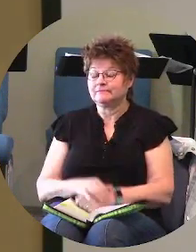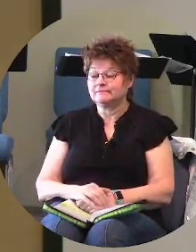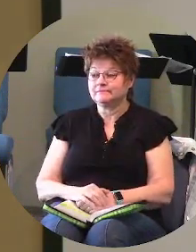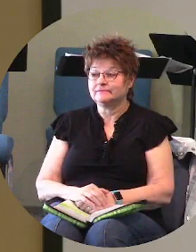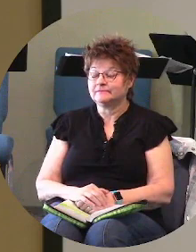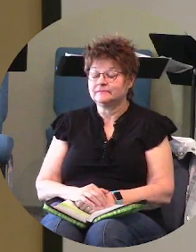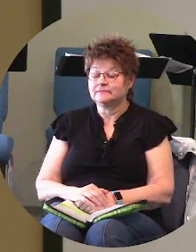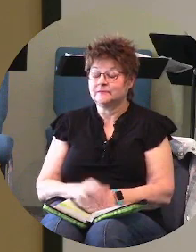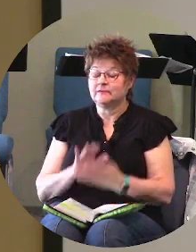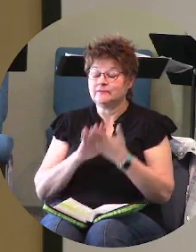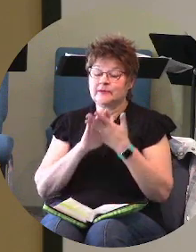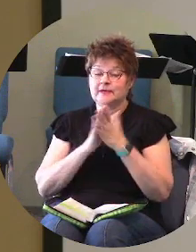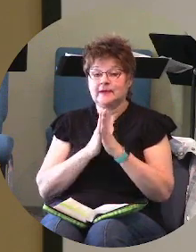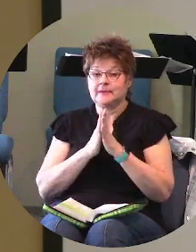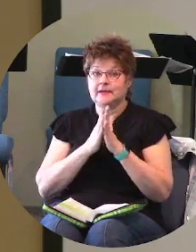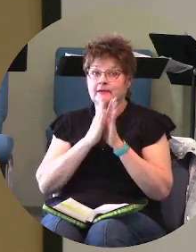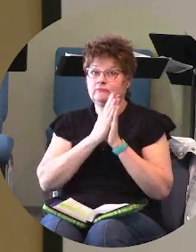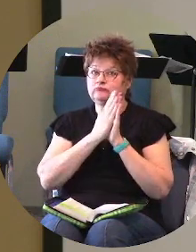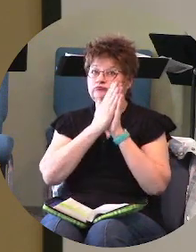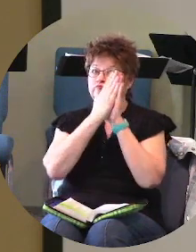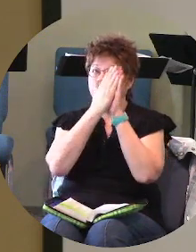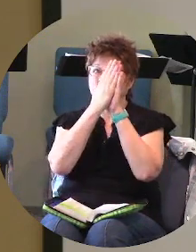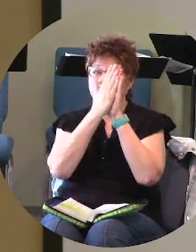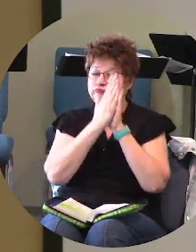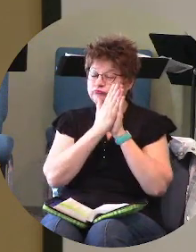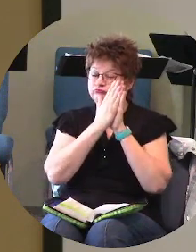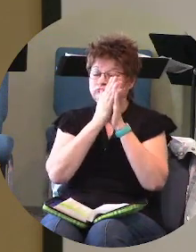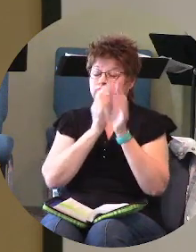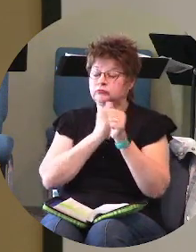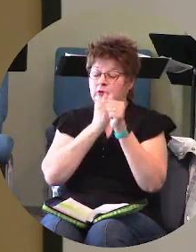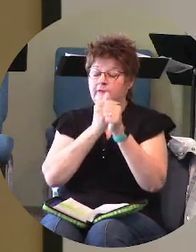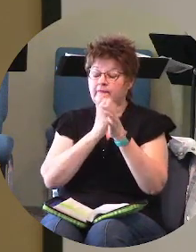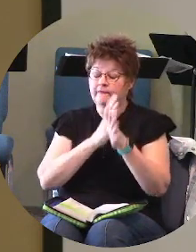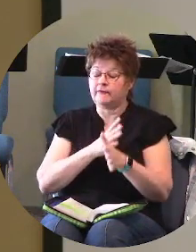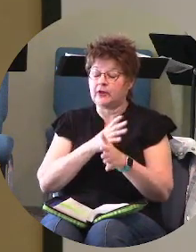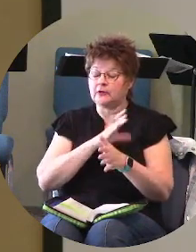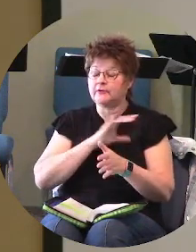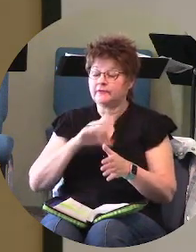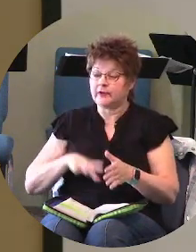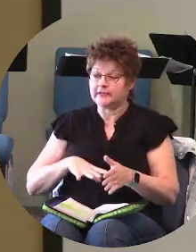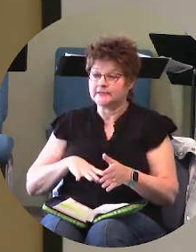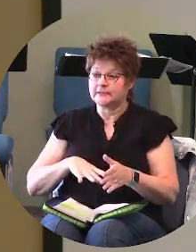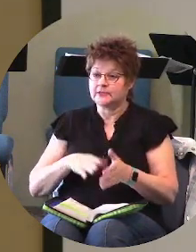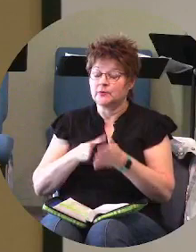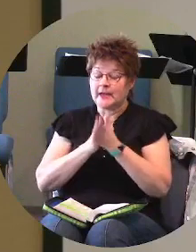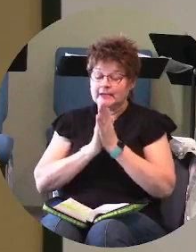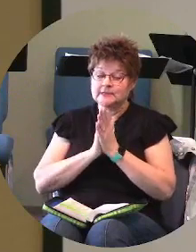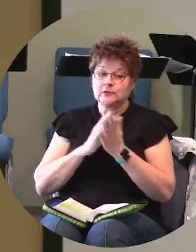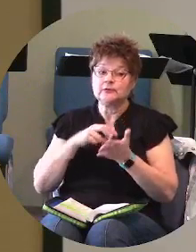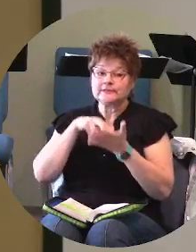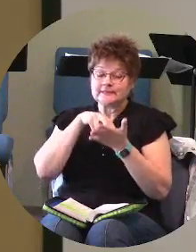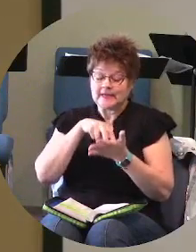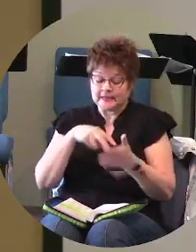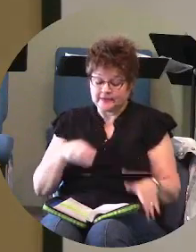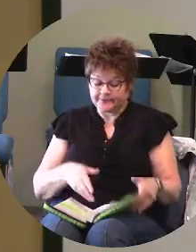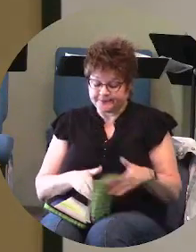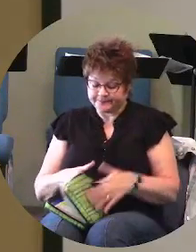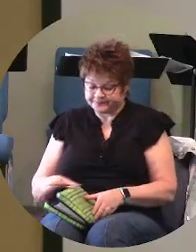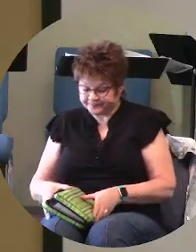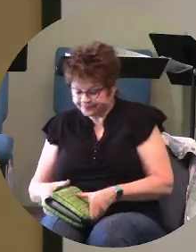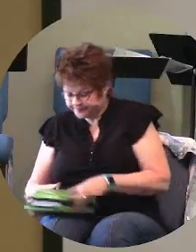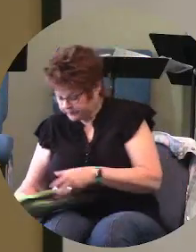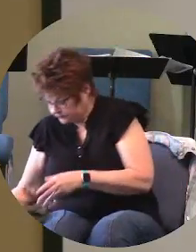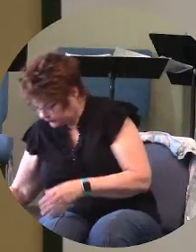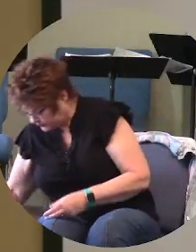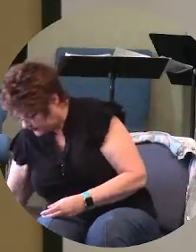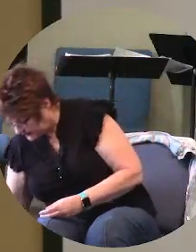of being a close-knit follower of christ so i'm going to ask you to do this for me this morning if you'll stand praise team you don't